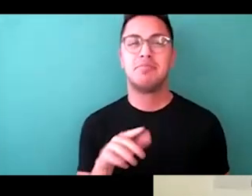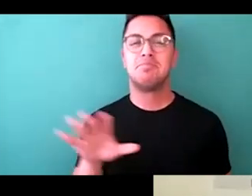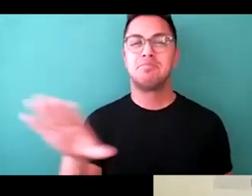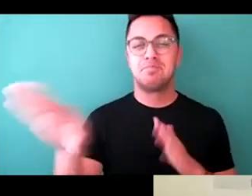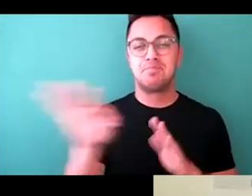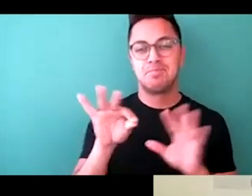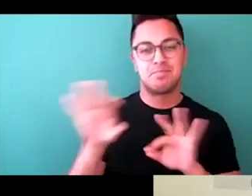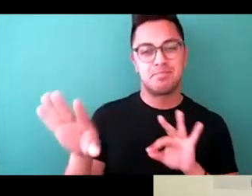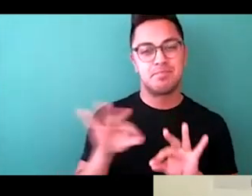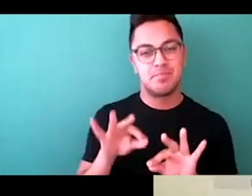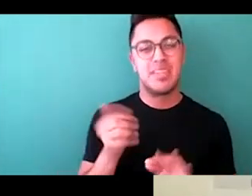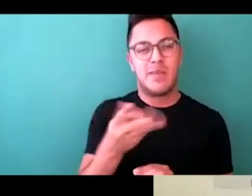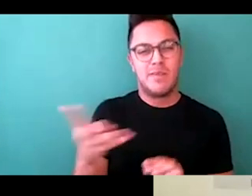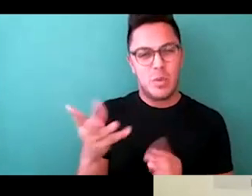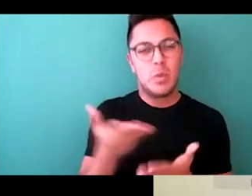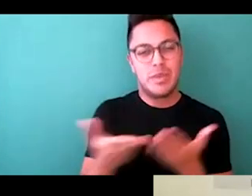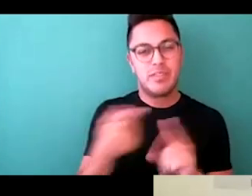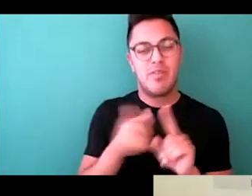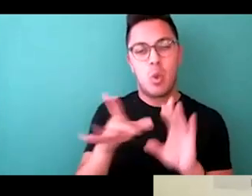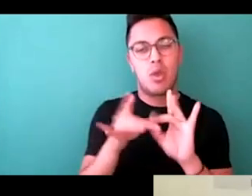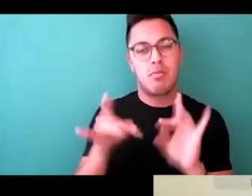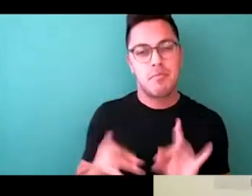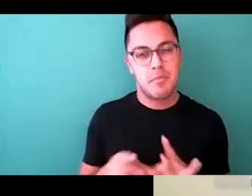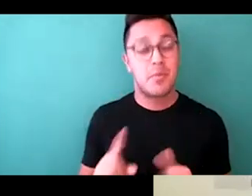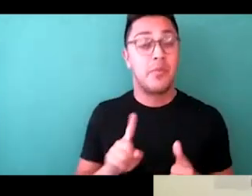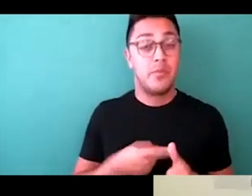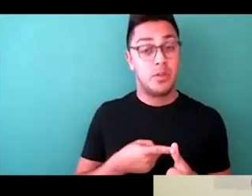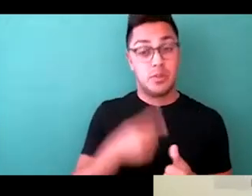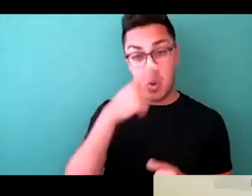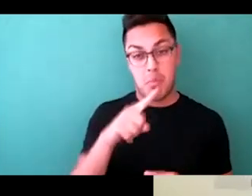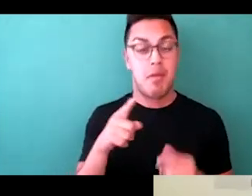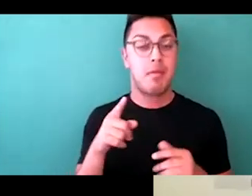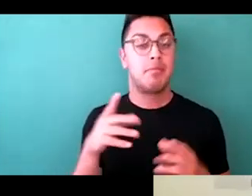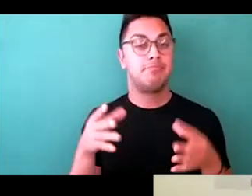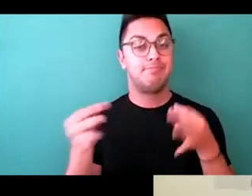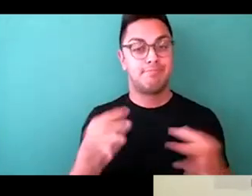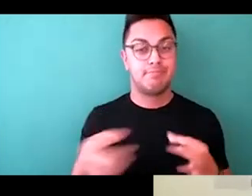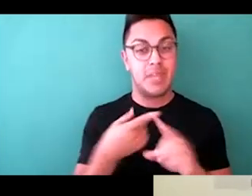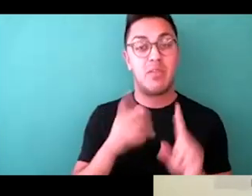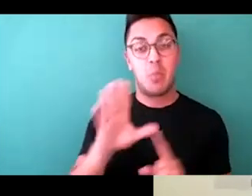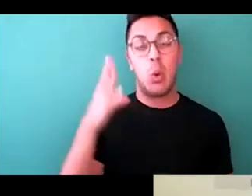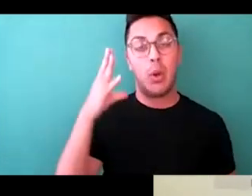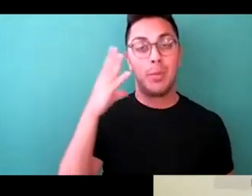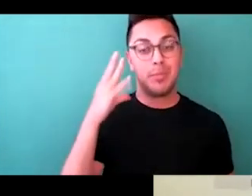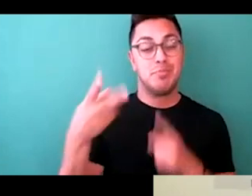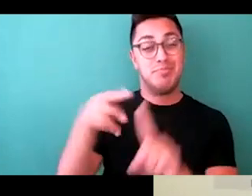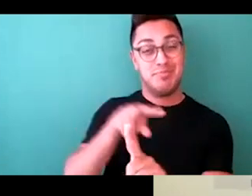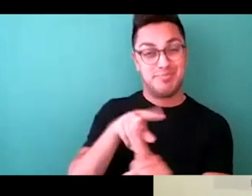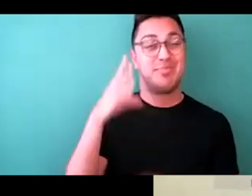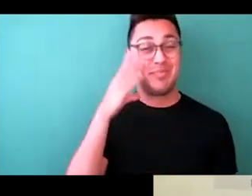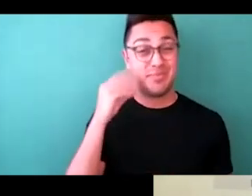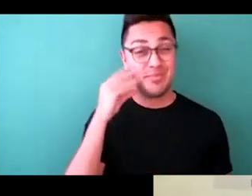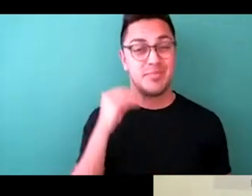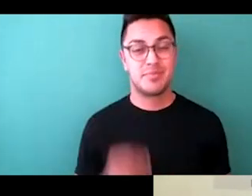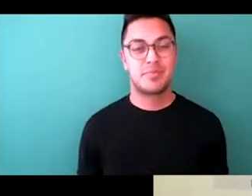from those remarks. First, maybe could you describe from your perspective what it was like to